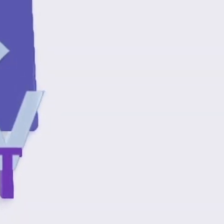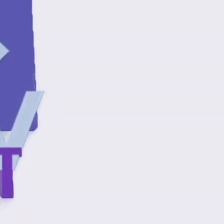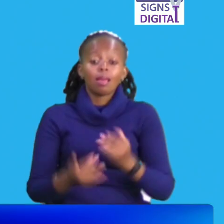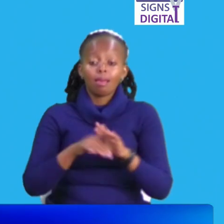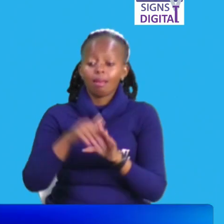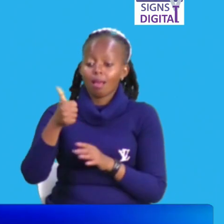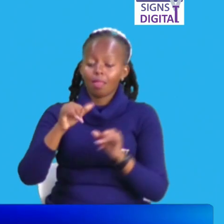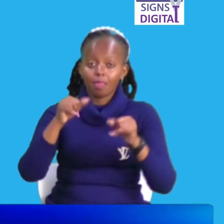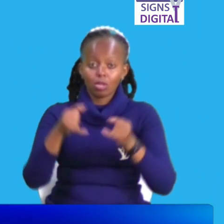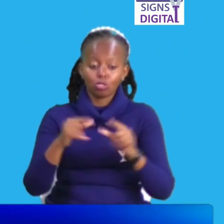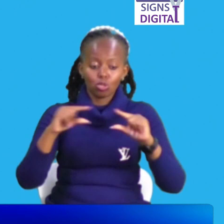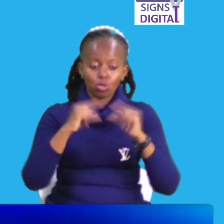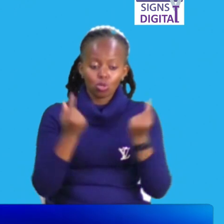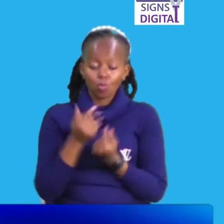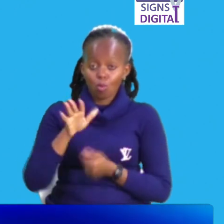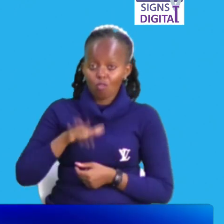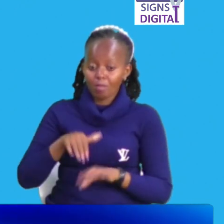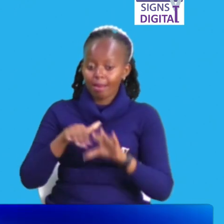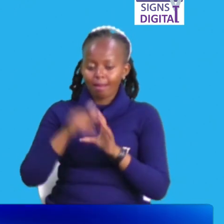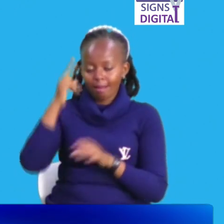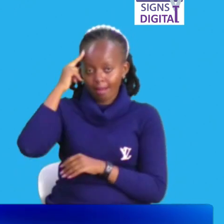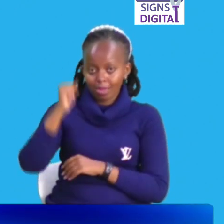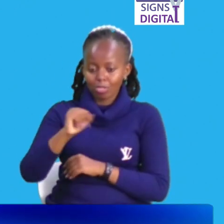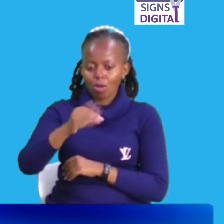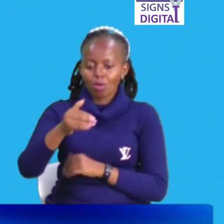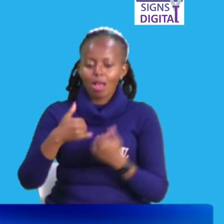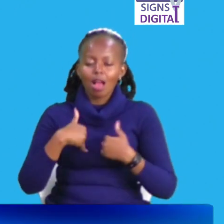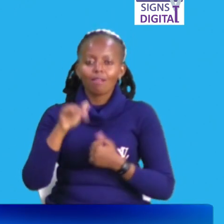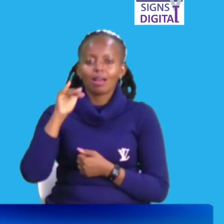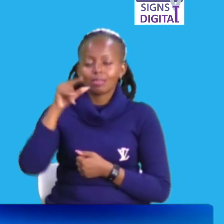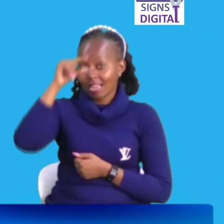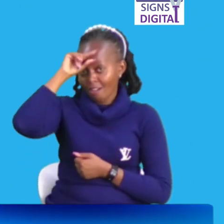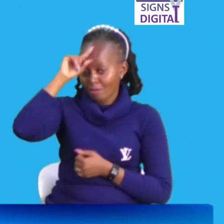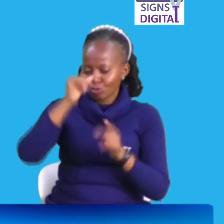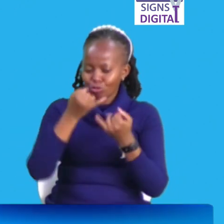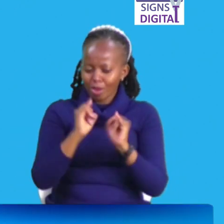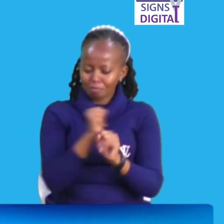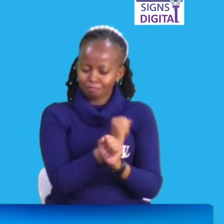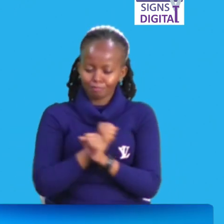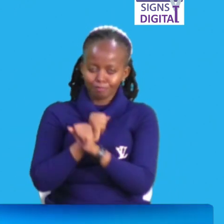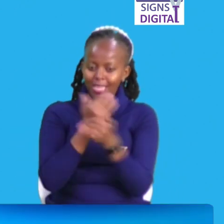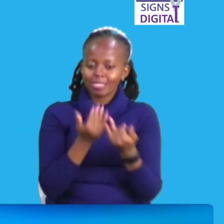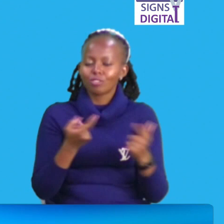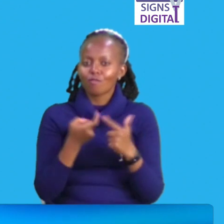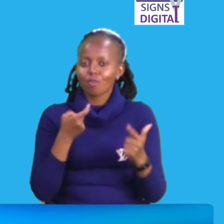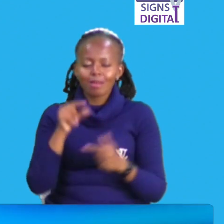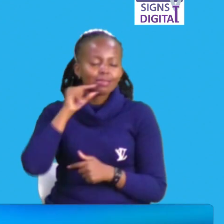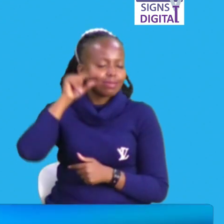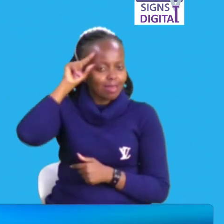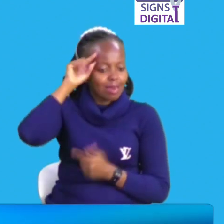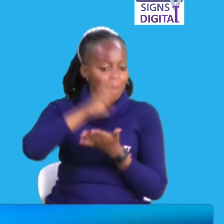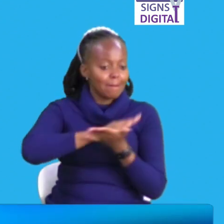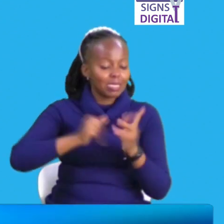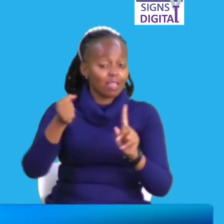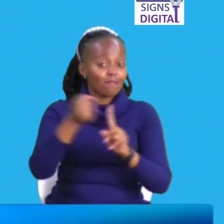A group of women from Kajiado County have asked the government to protect children from gender-based violence